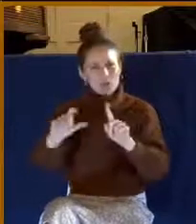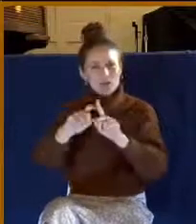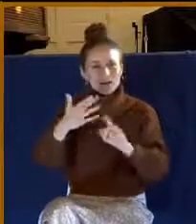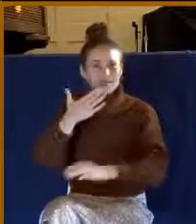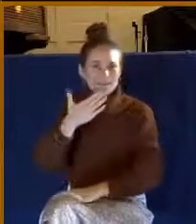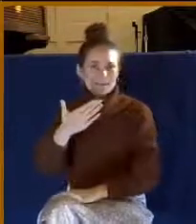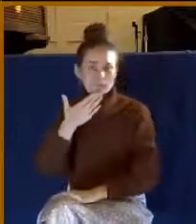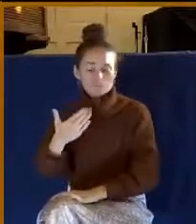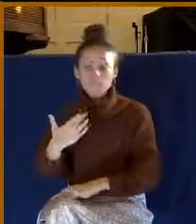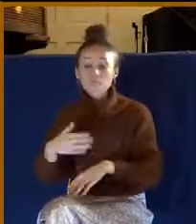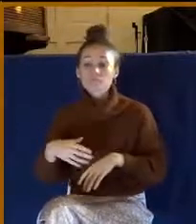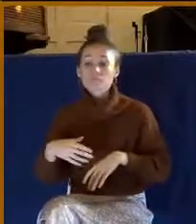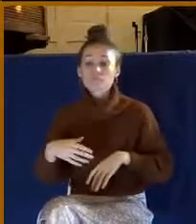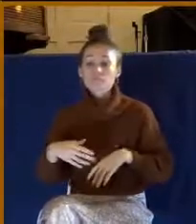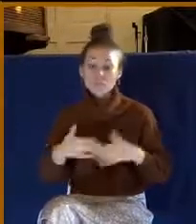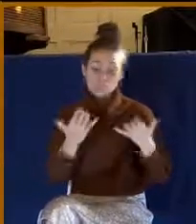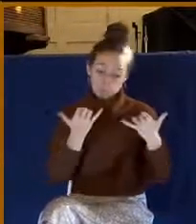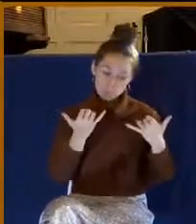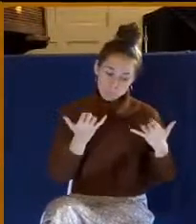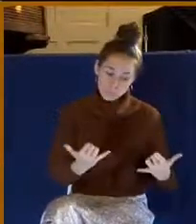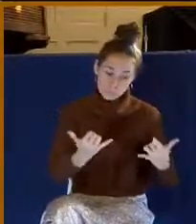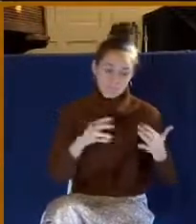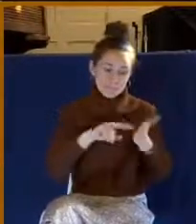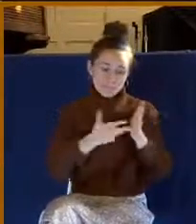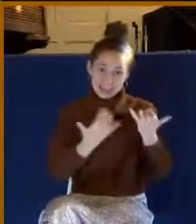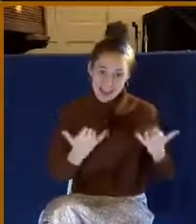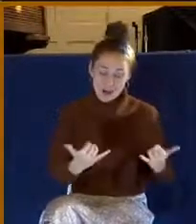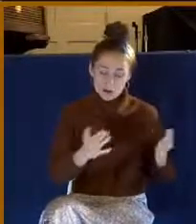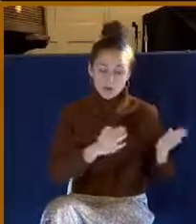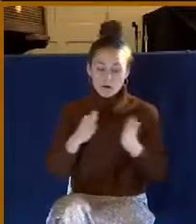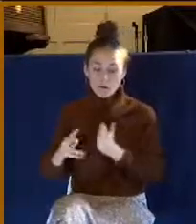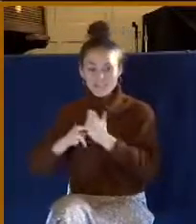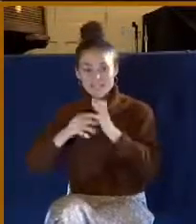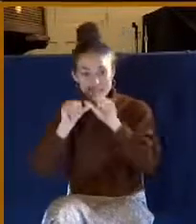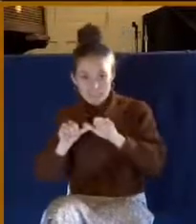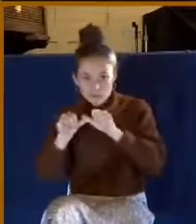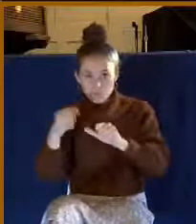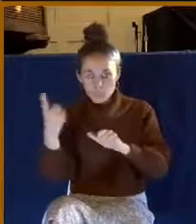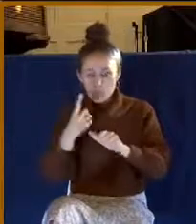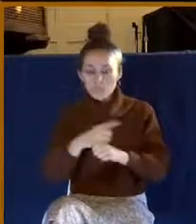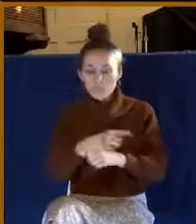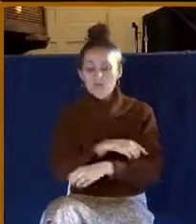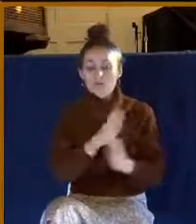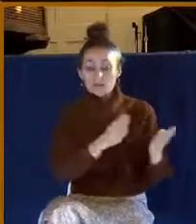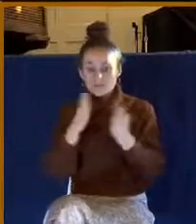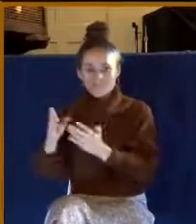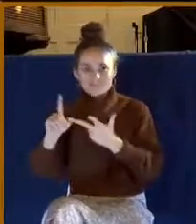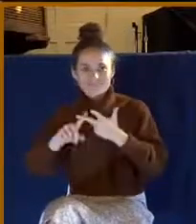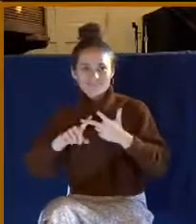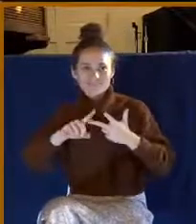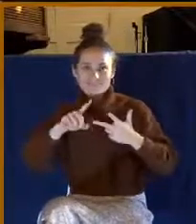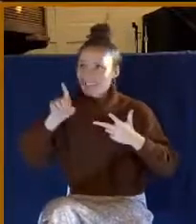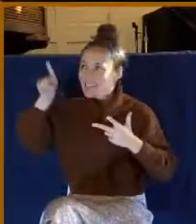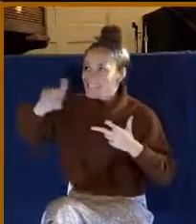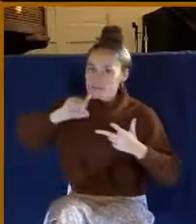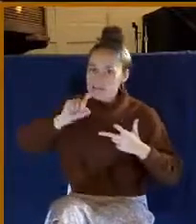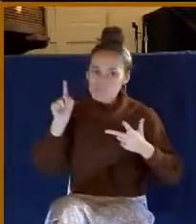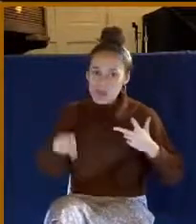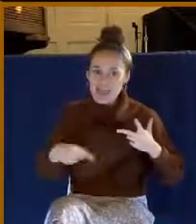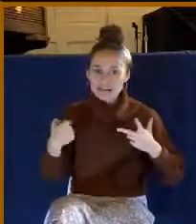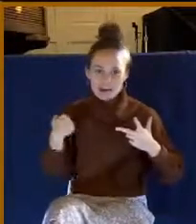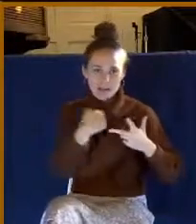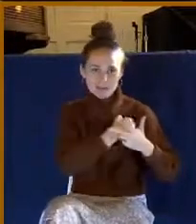present tense. We do it continually. But also, it's a command. God is commanding us. Give thanks. You know,